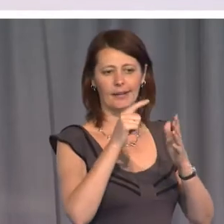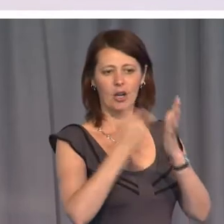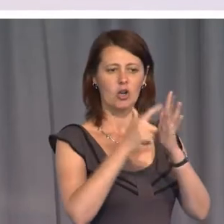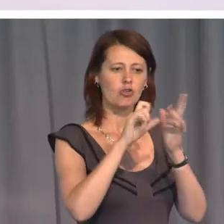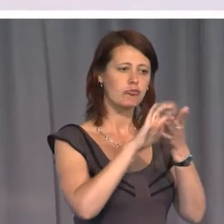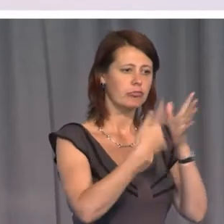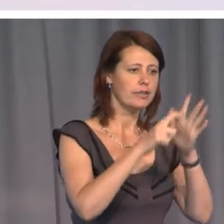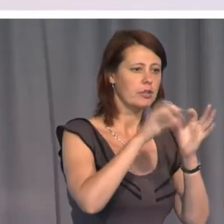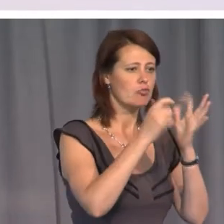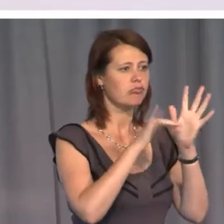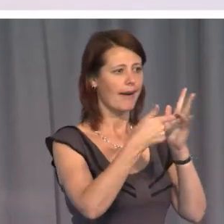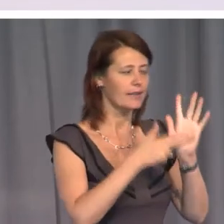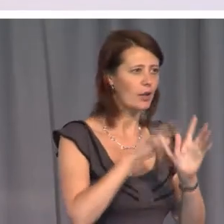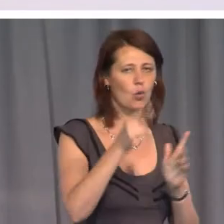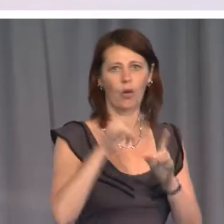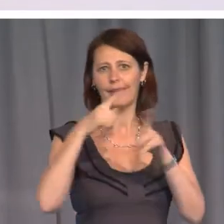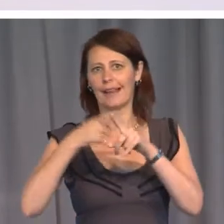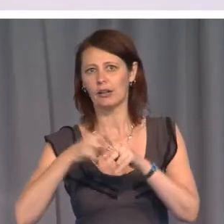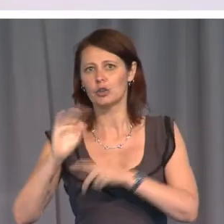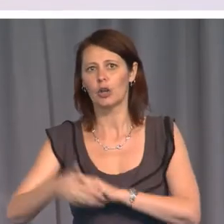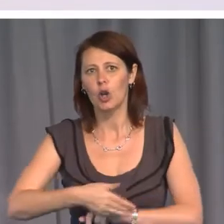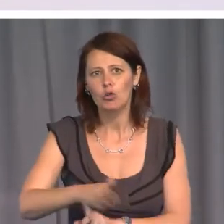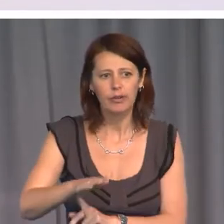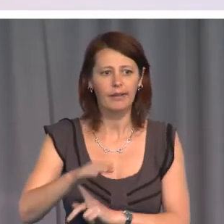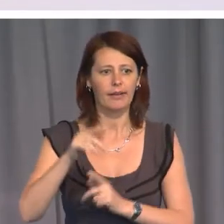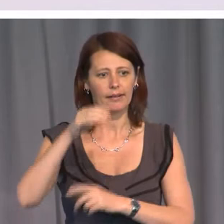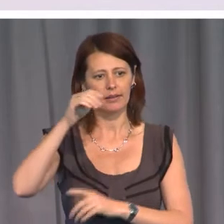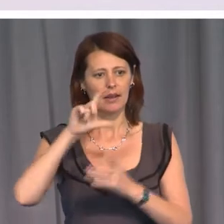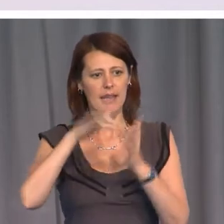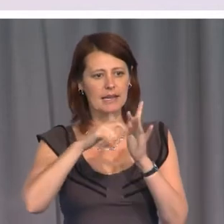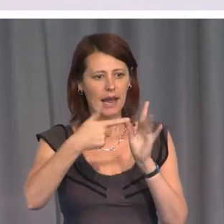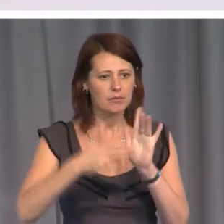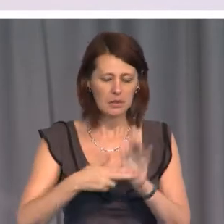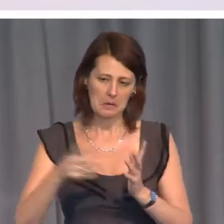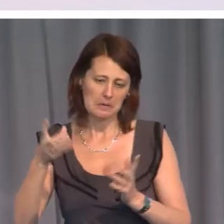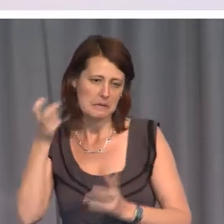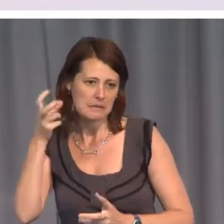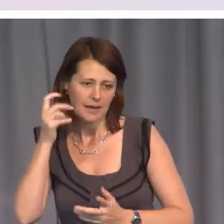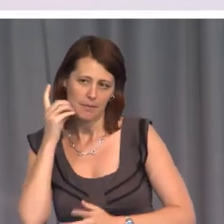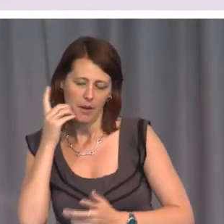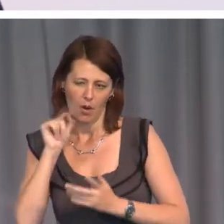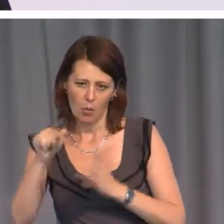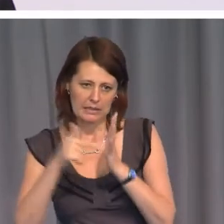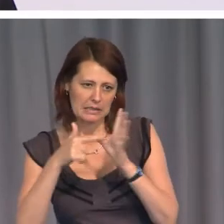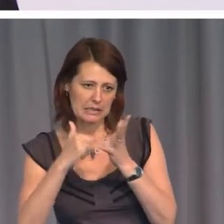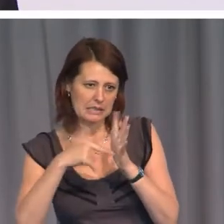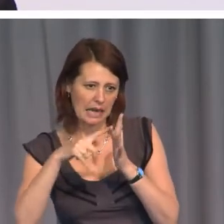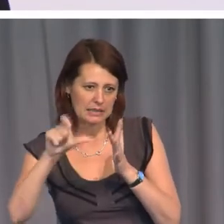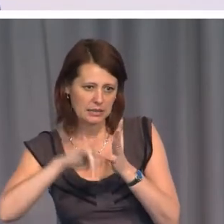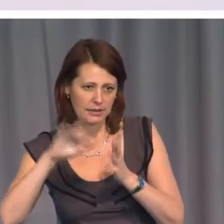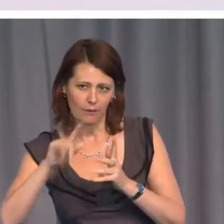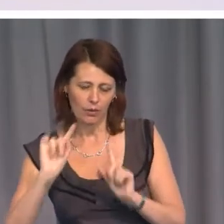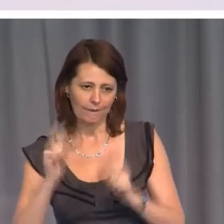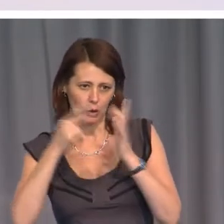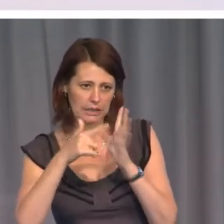or the English cricket captain to discover from his mobile phone transcripts what his tactics are from the first test.